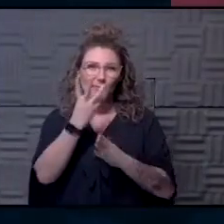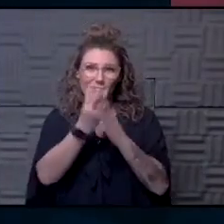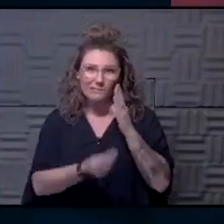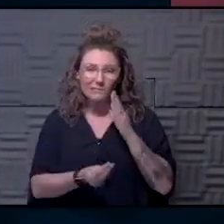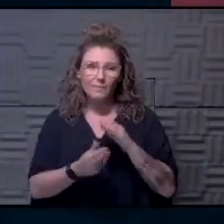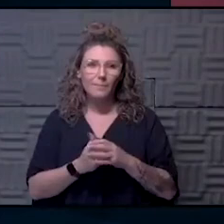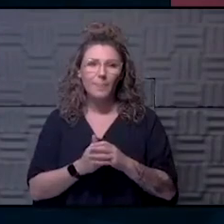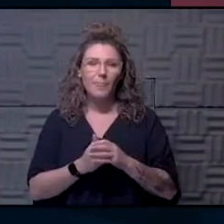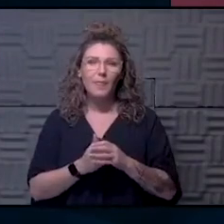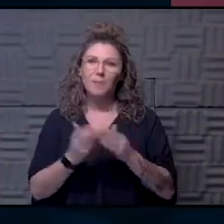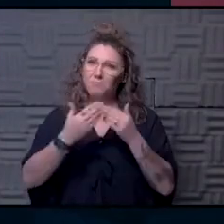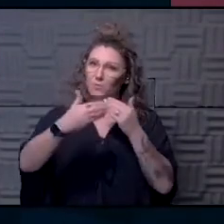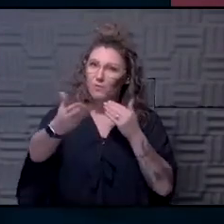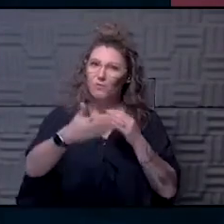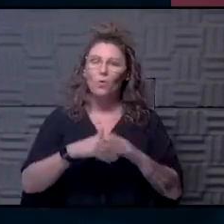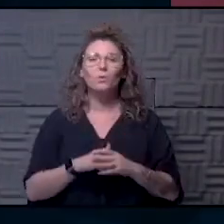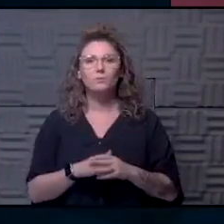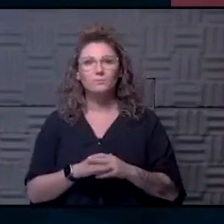moving forward.